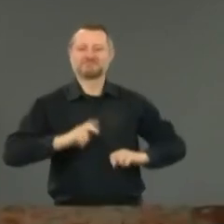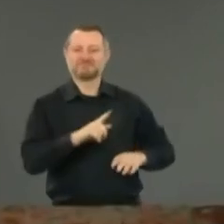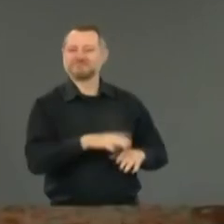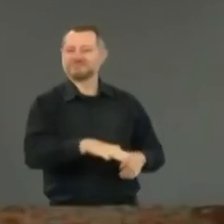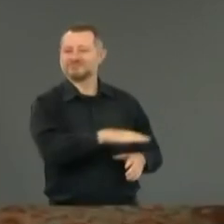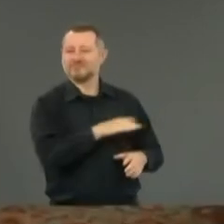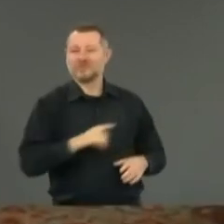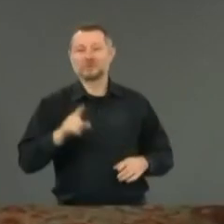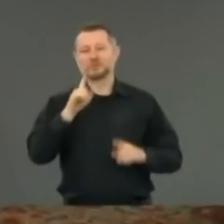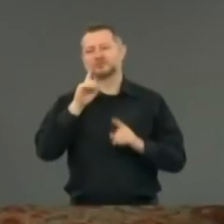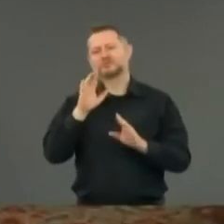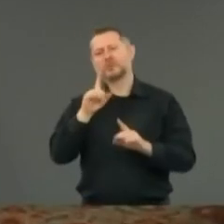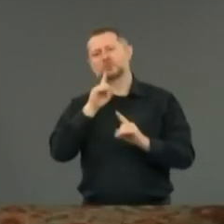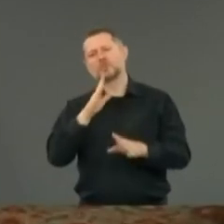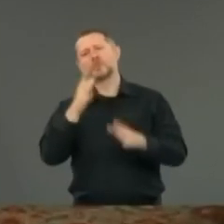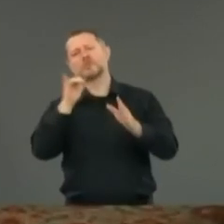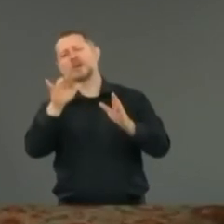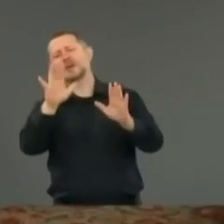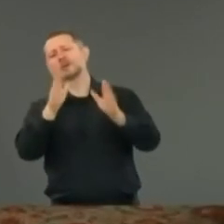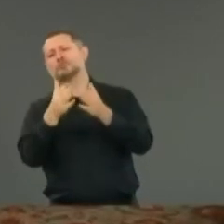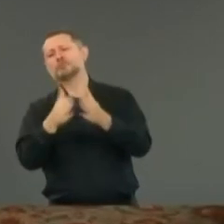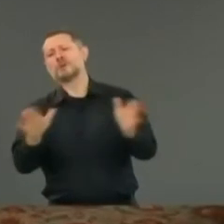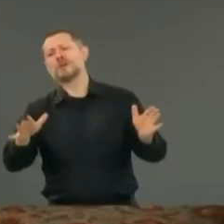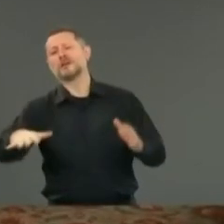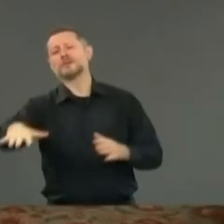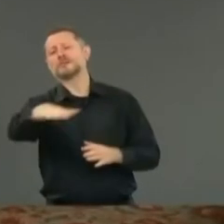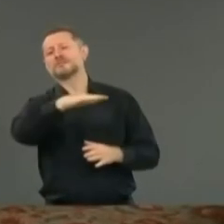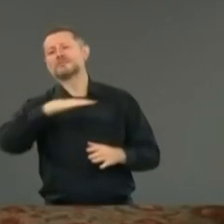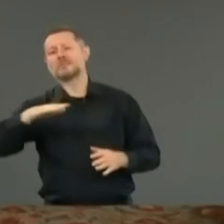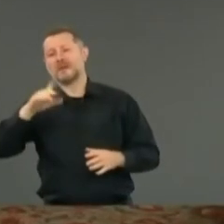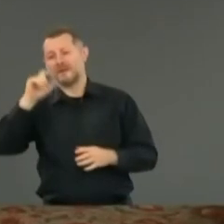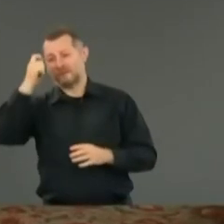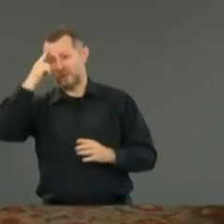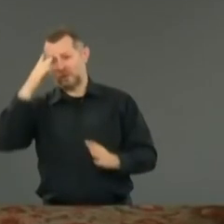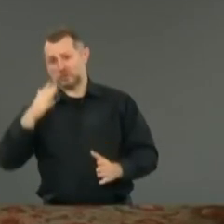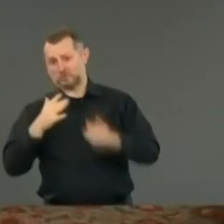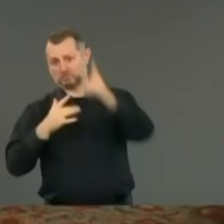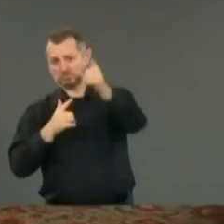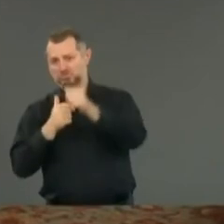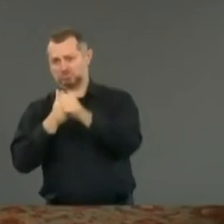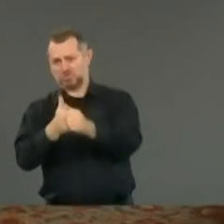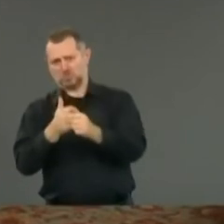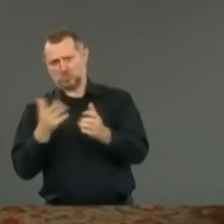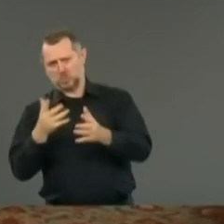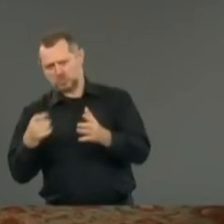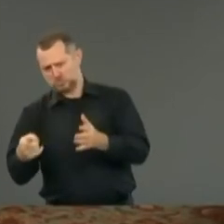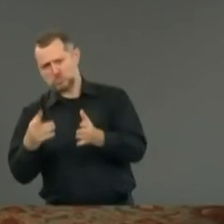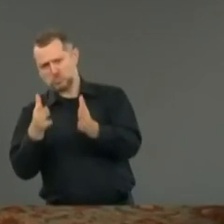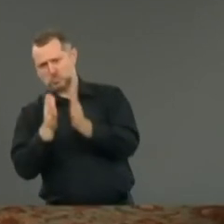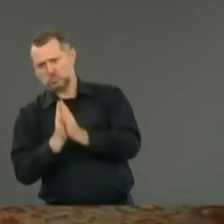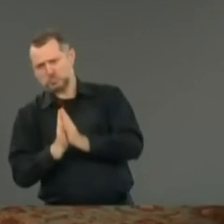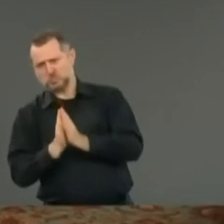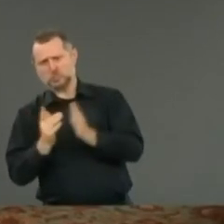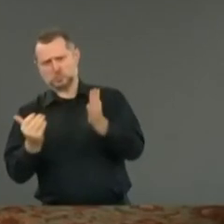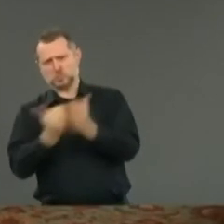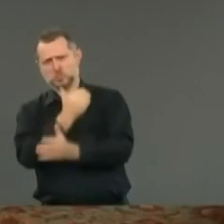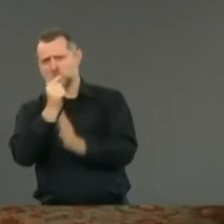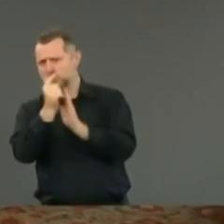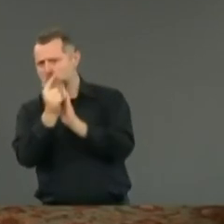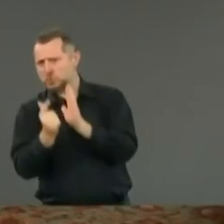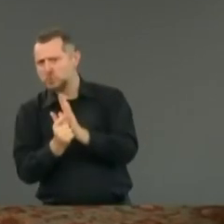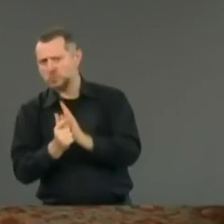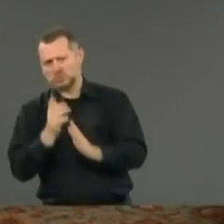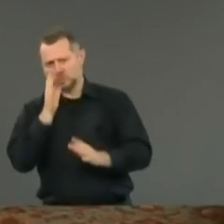the general public, from the community, the government is now doing what's been requested in changing the laws, which will eventually change the culture,